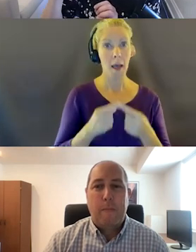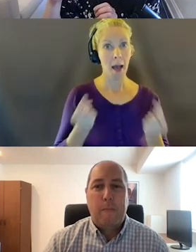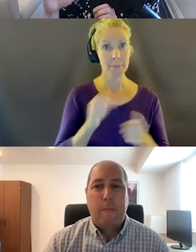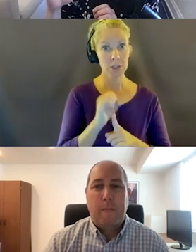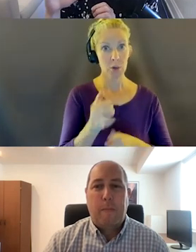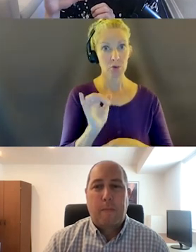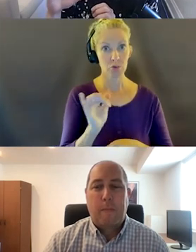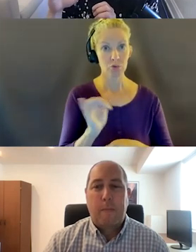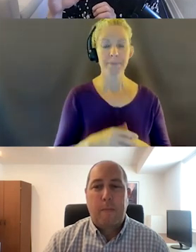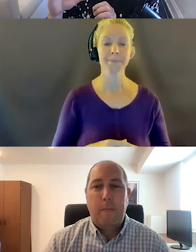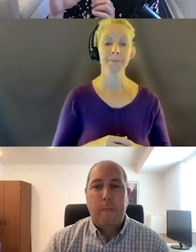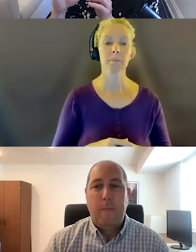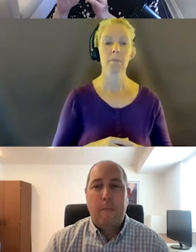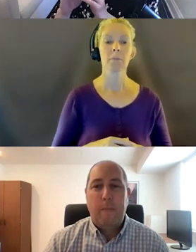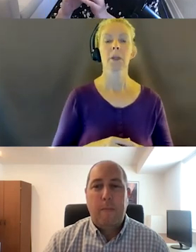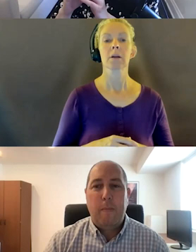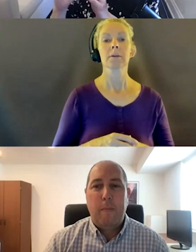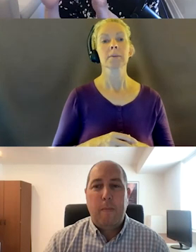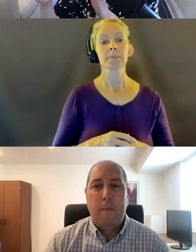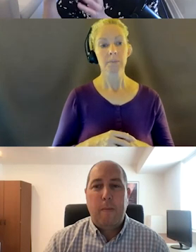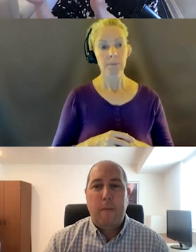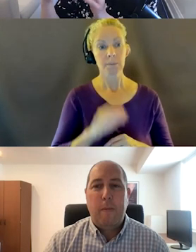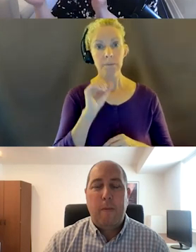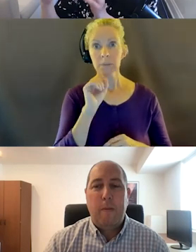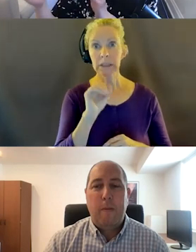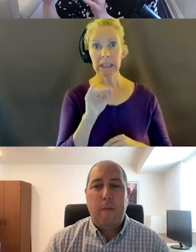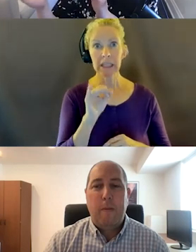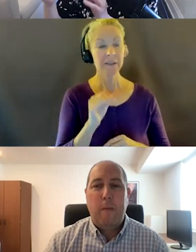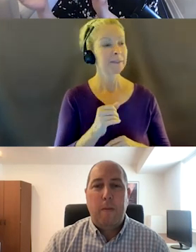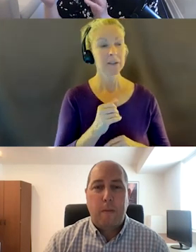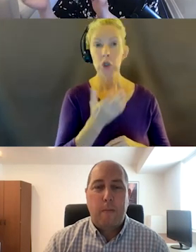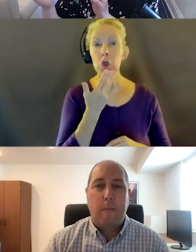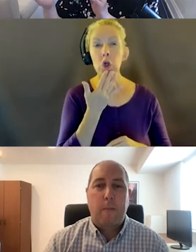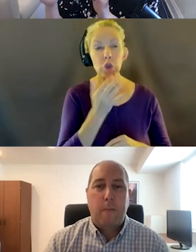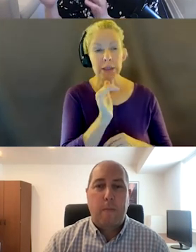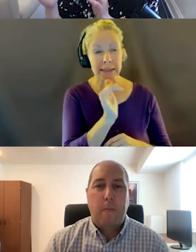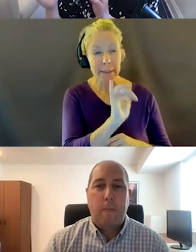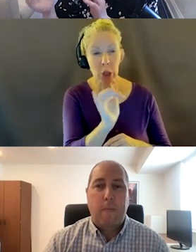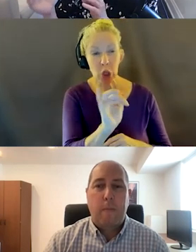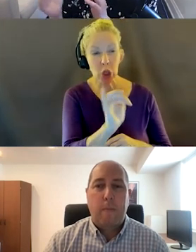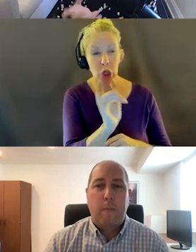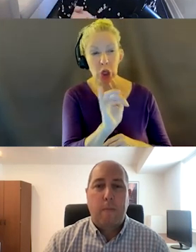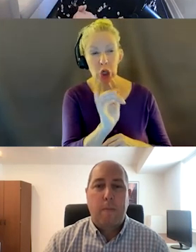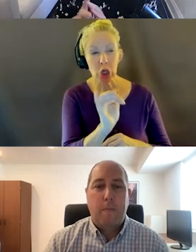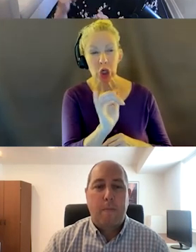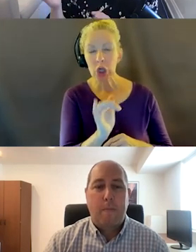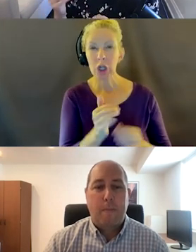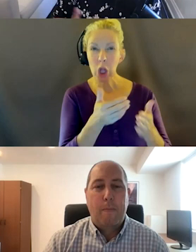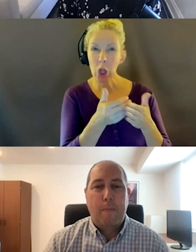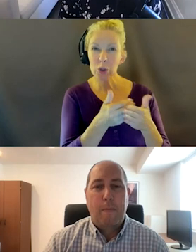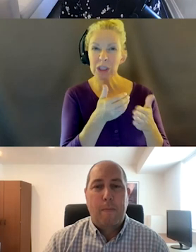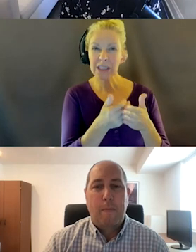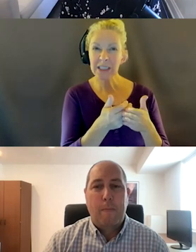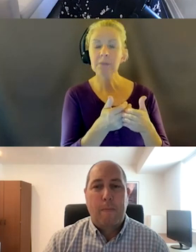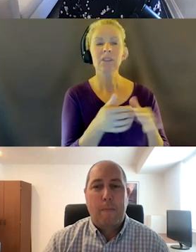have to increase the size of one thing if the color difference between the two things that you're trying to compare is too similar. So, maybe